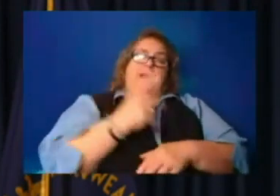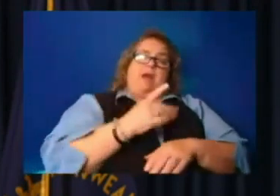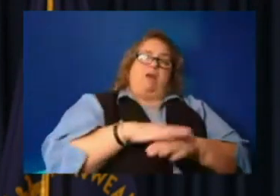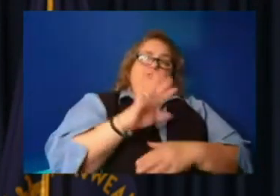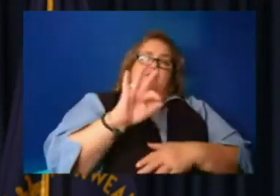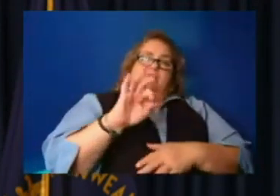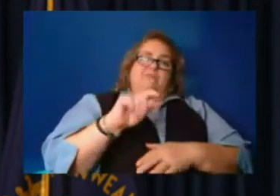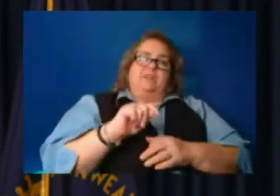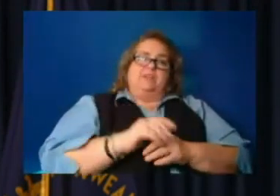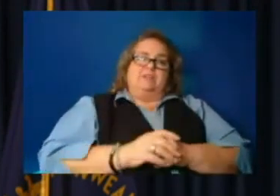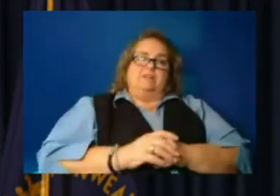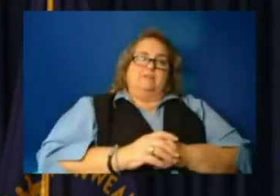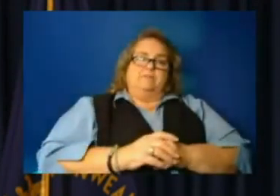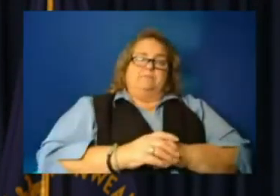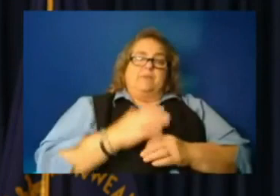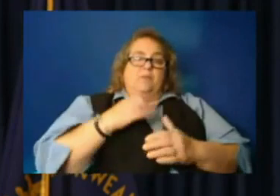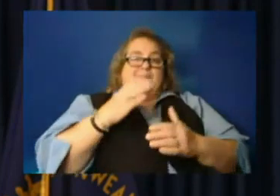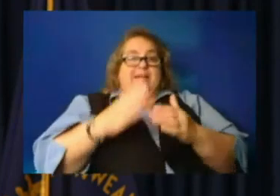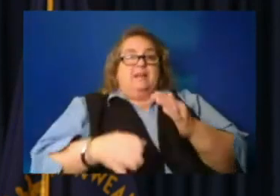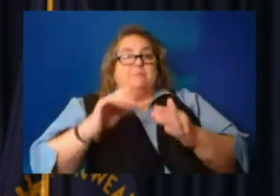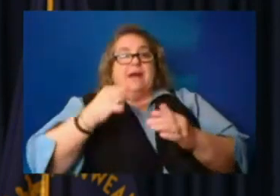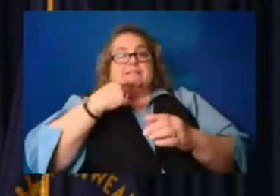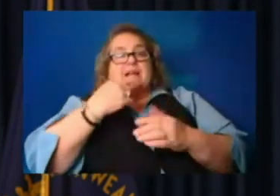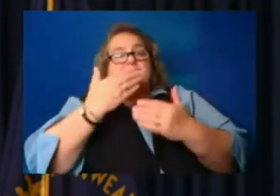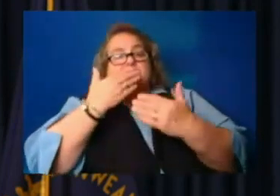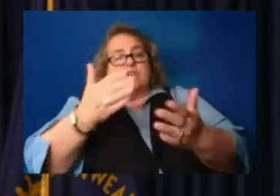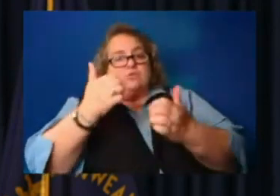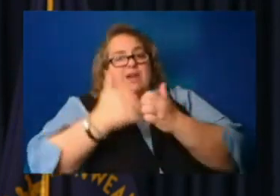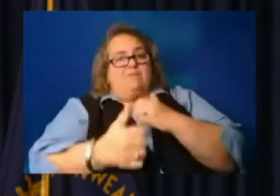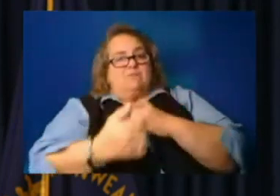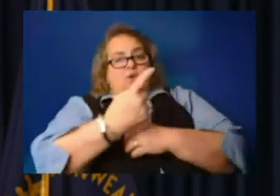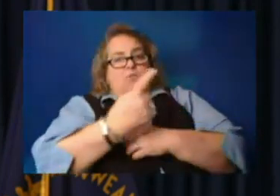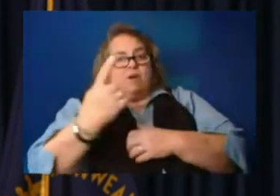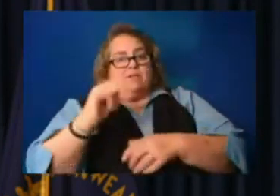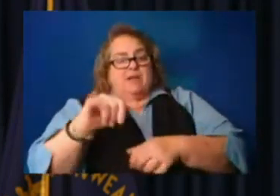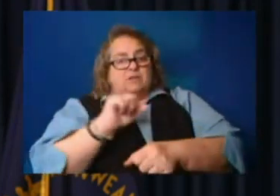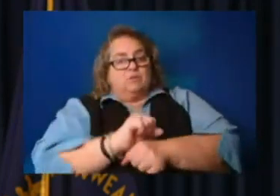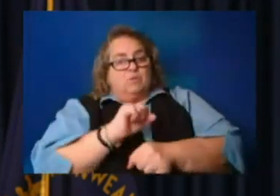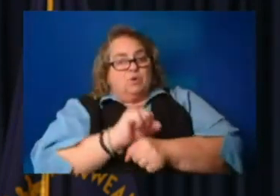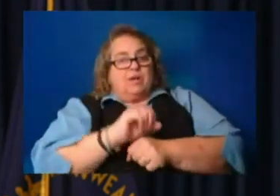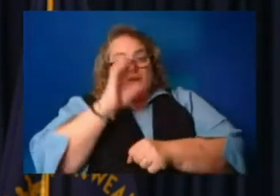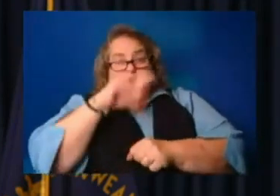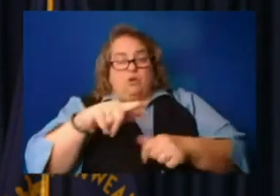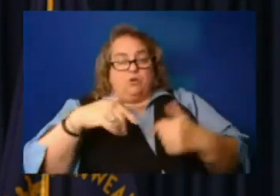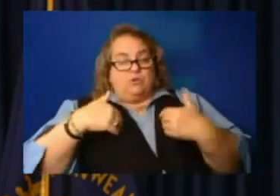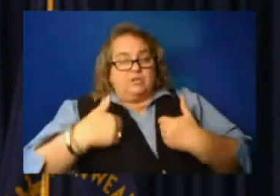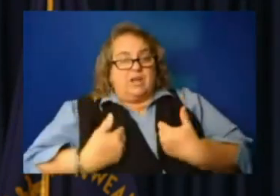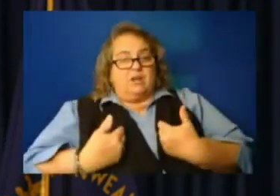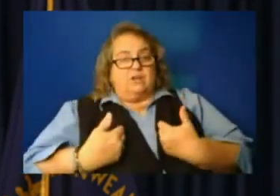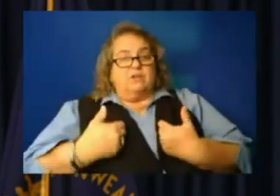by saying thank you to everybody out there that is working. I know you're tired. So am I.